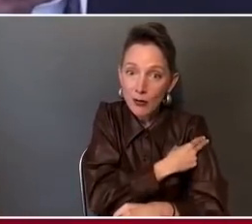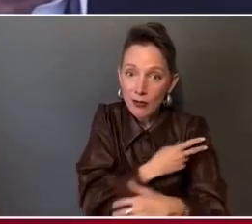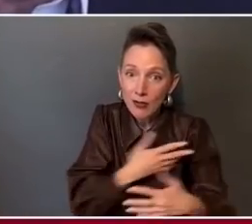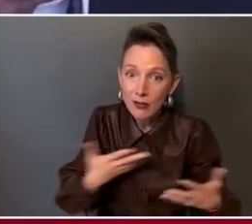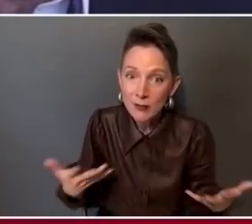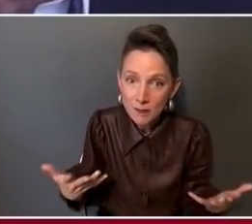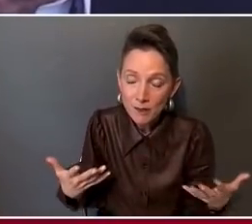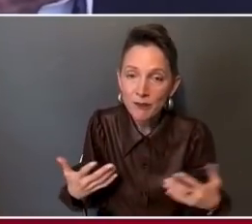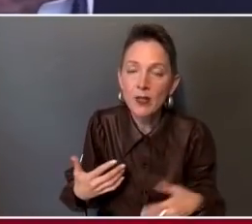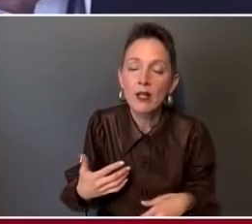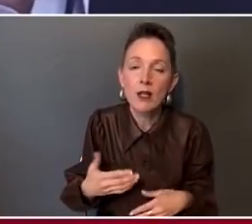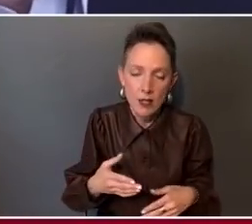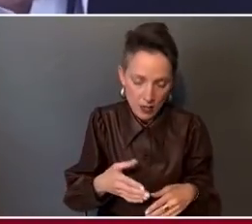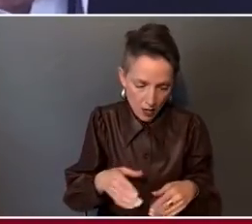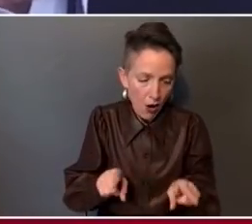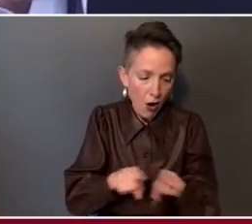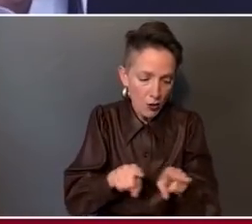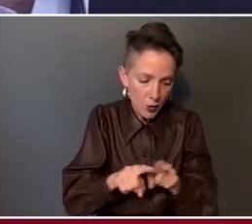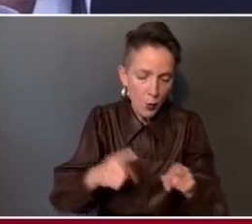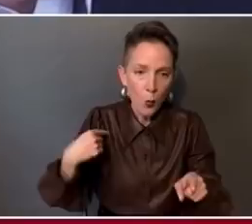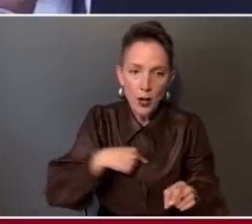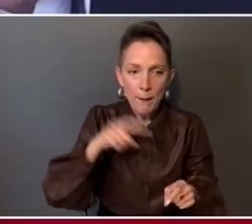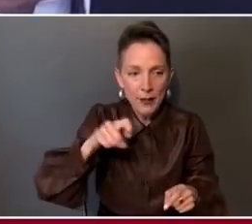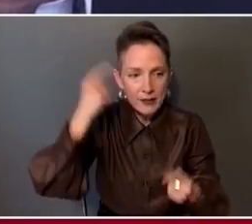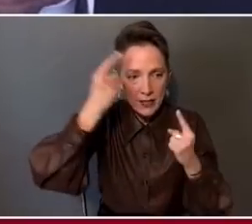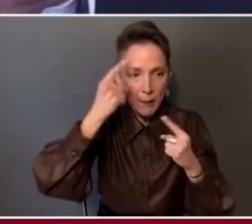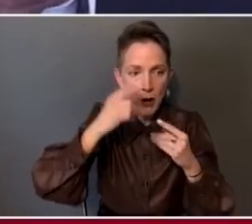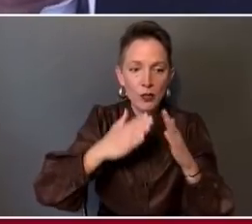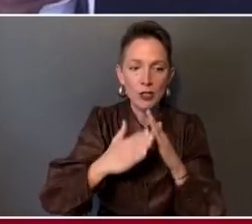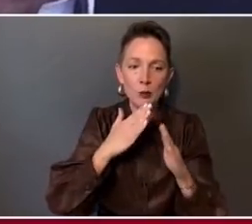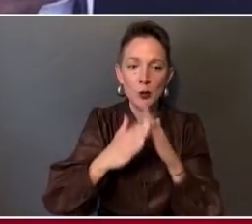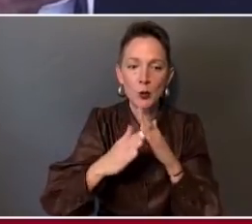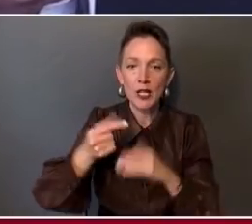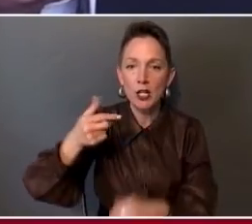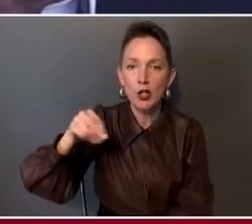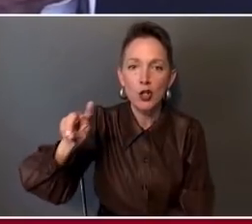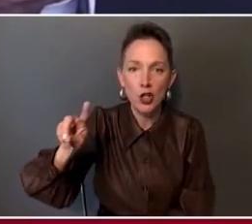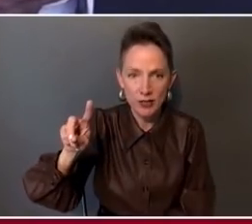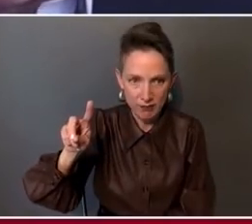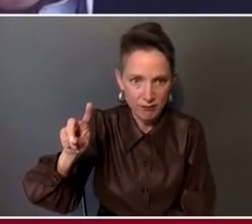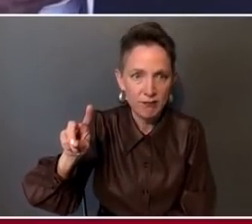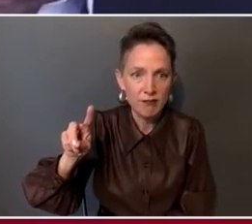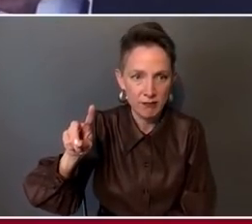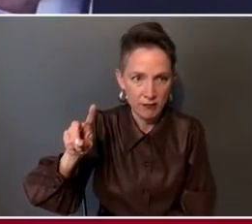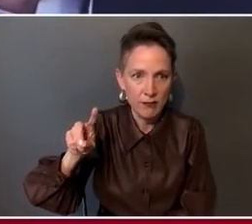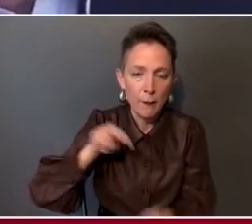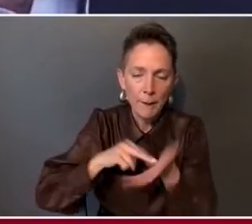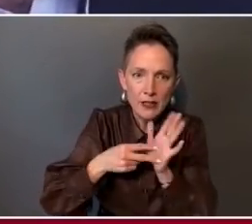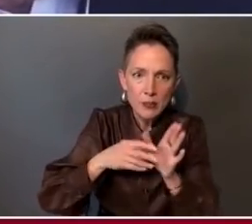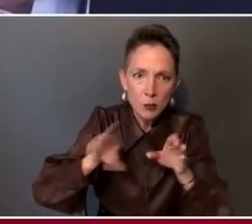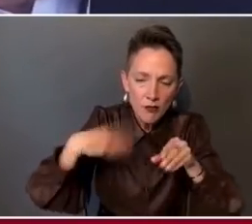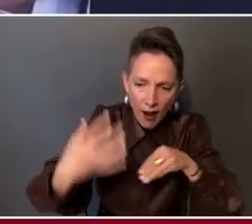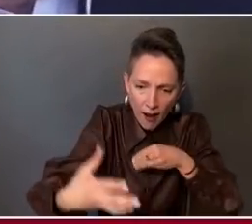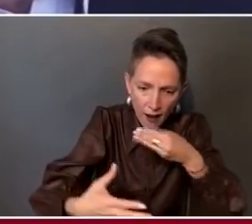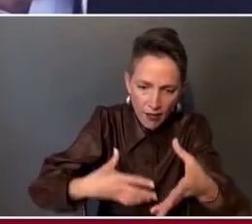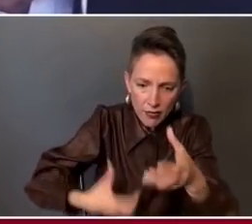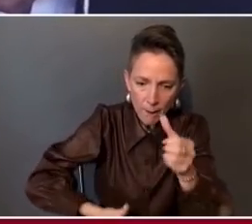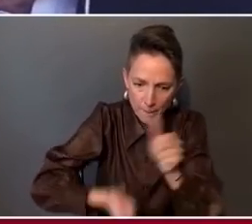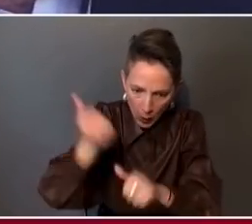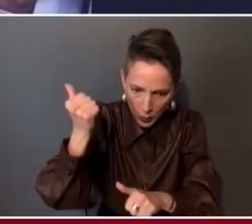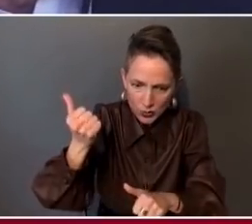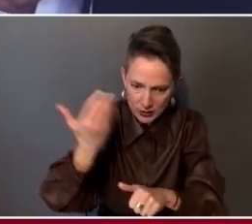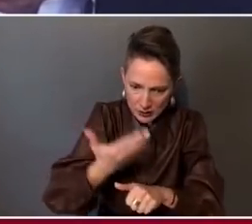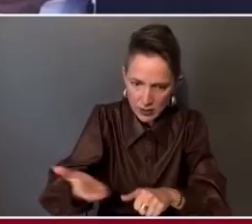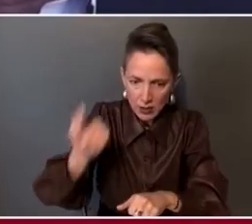also a community good. That's all about providing the most for those that need it the most. And in this